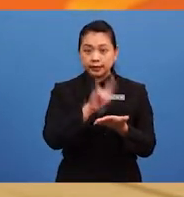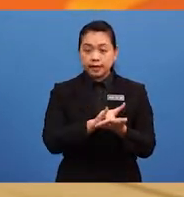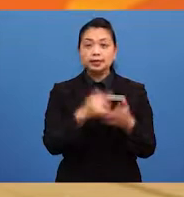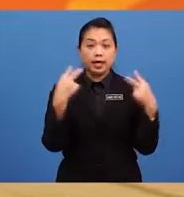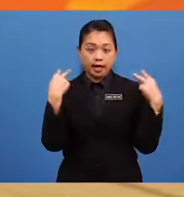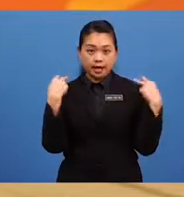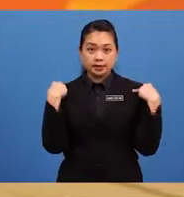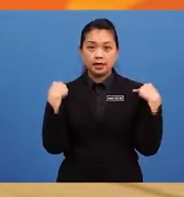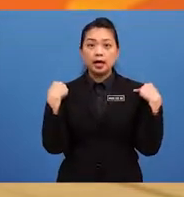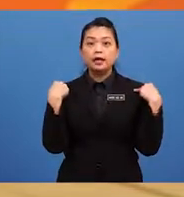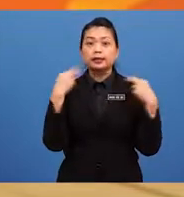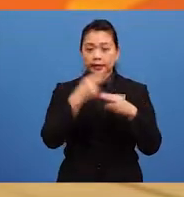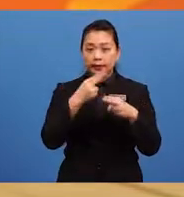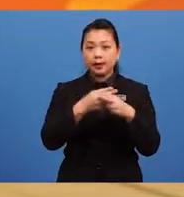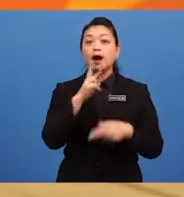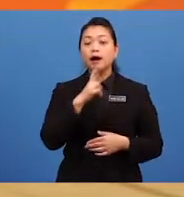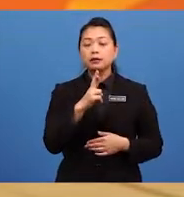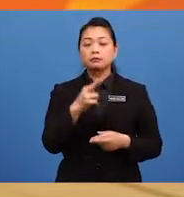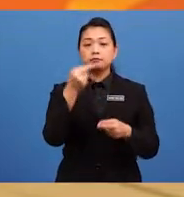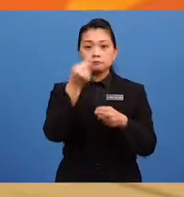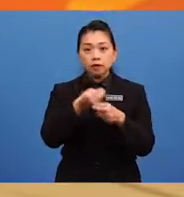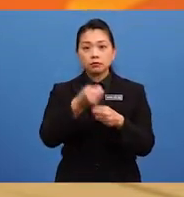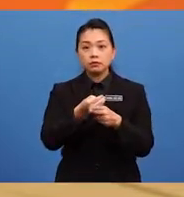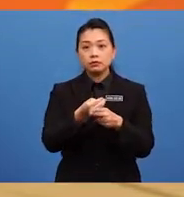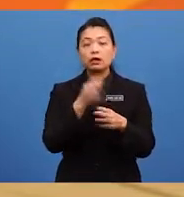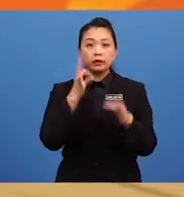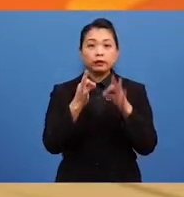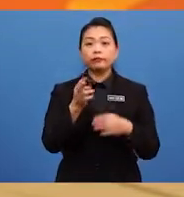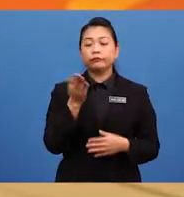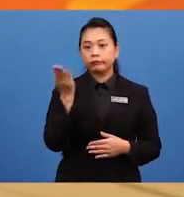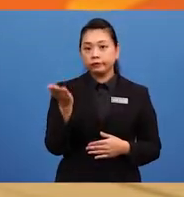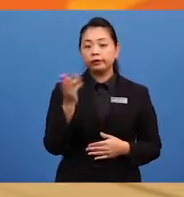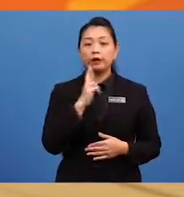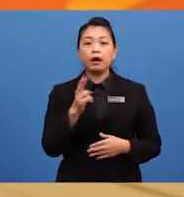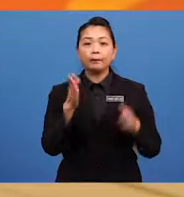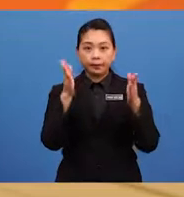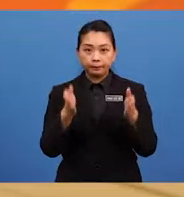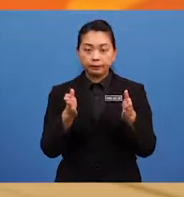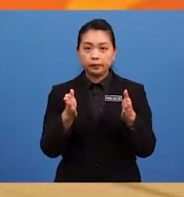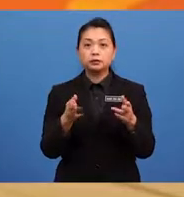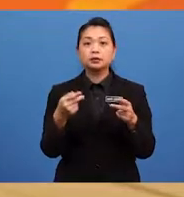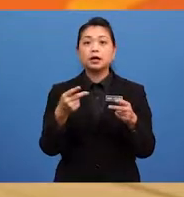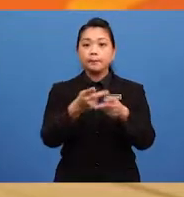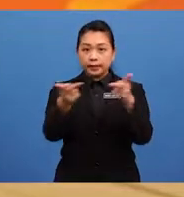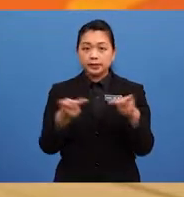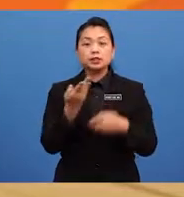So, it doesn't matter if they are people, place, things, or animals. As long as